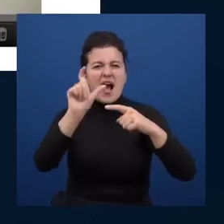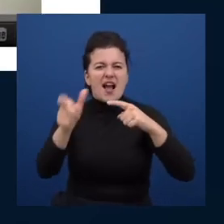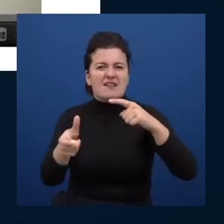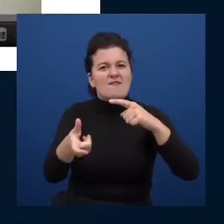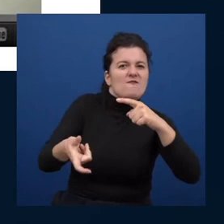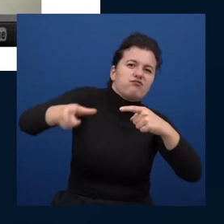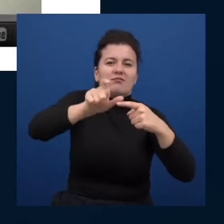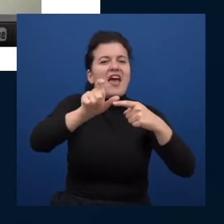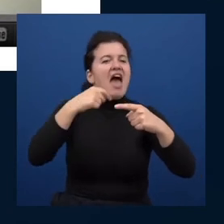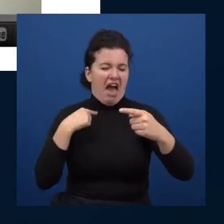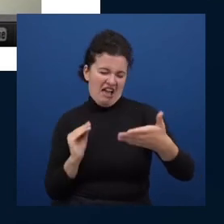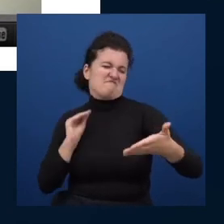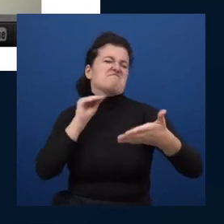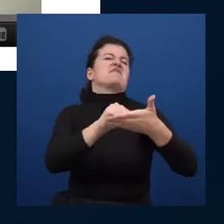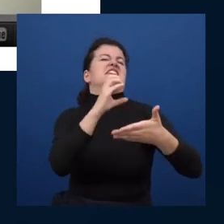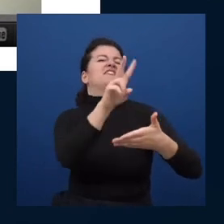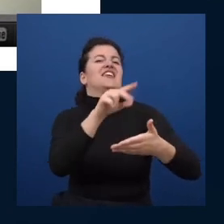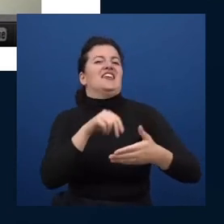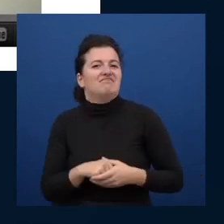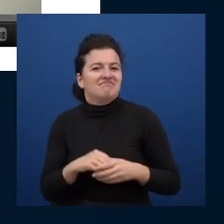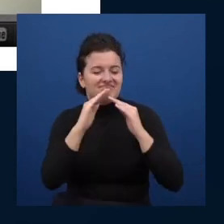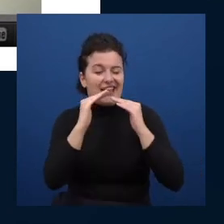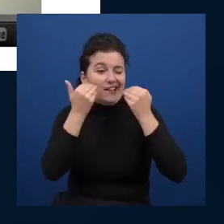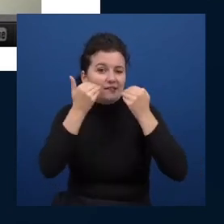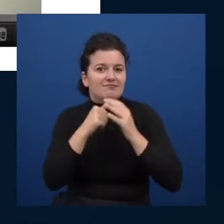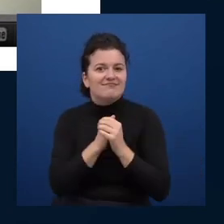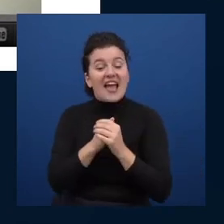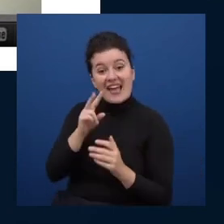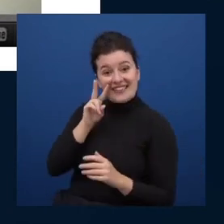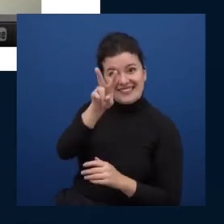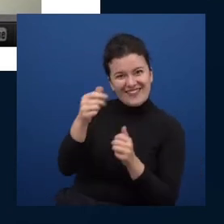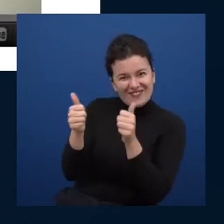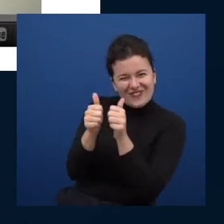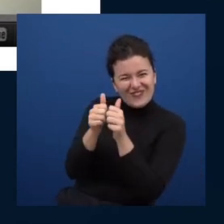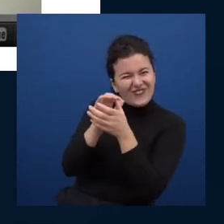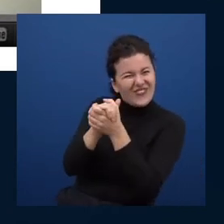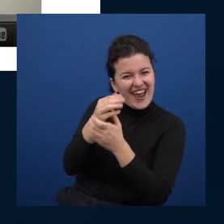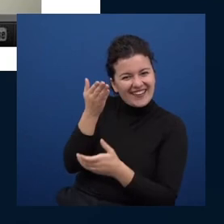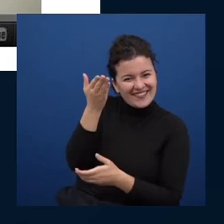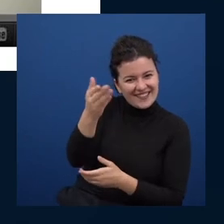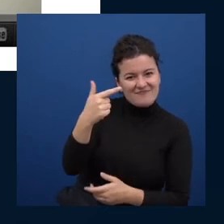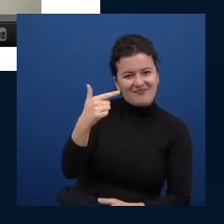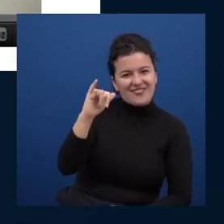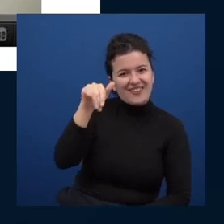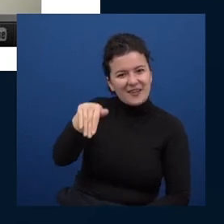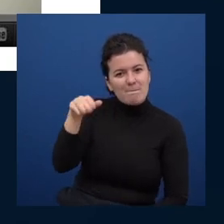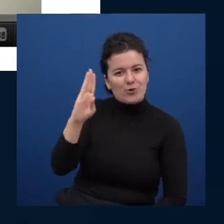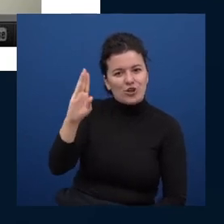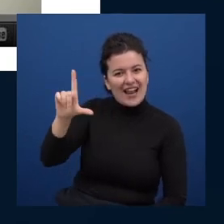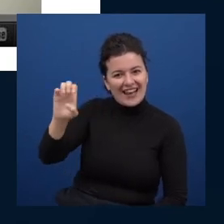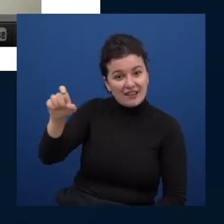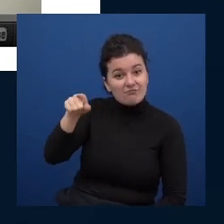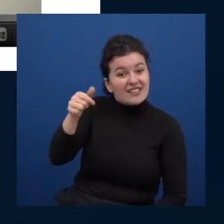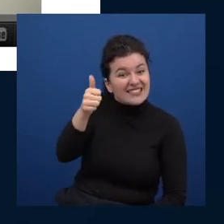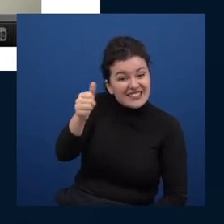happy and i want to be reminded of our friend sir tim burners lee who invented the world wide web and